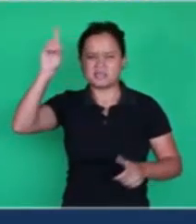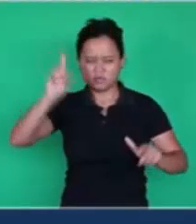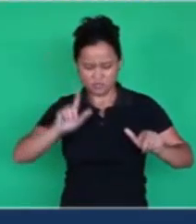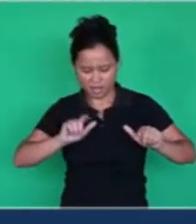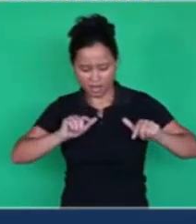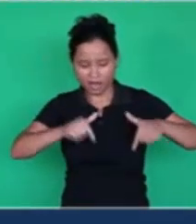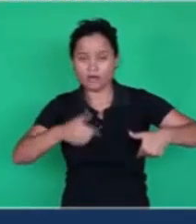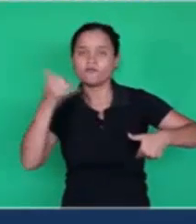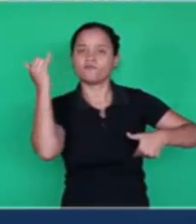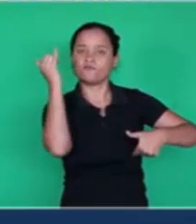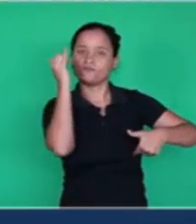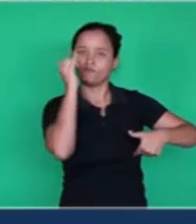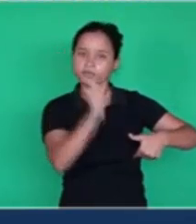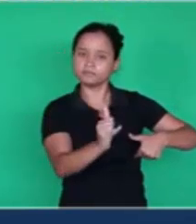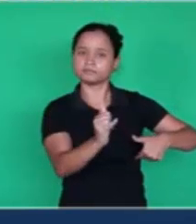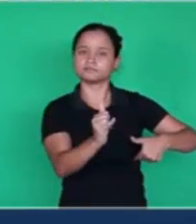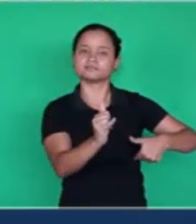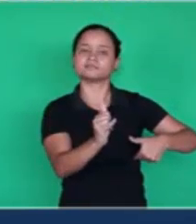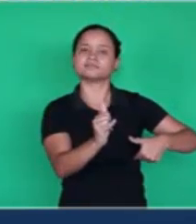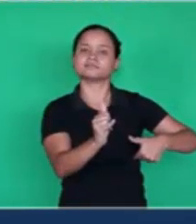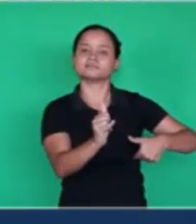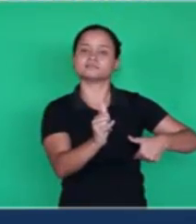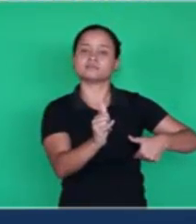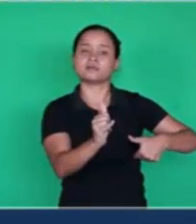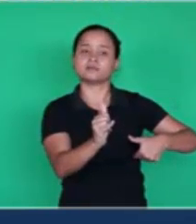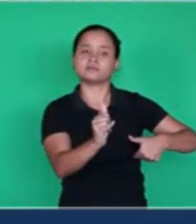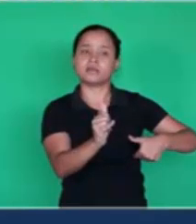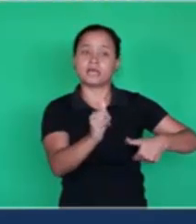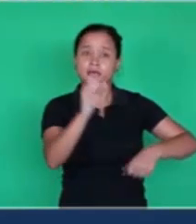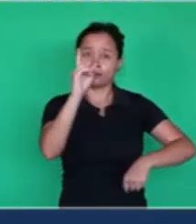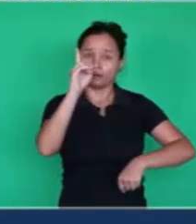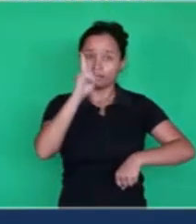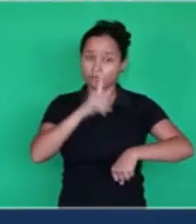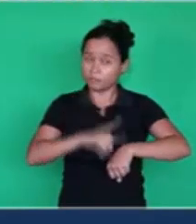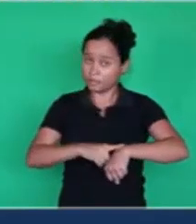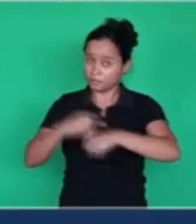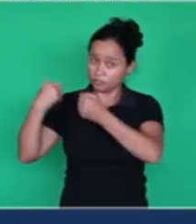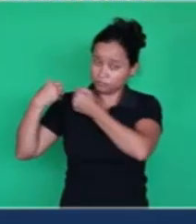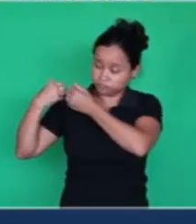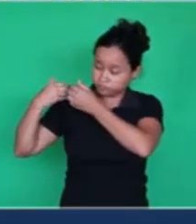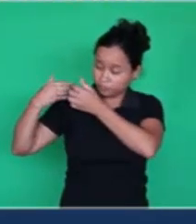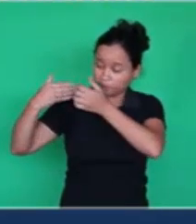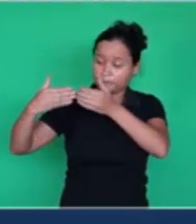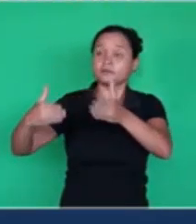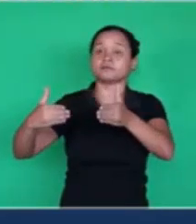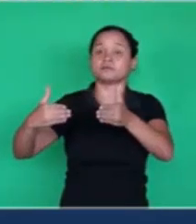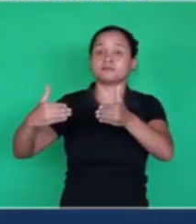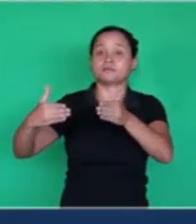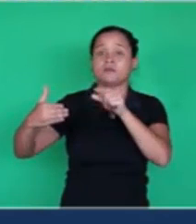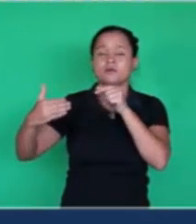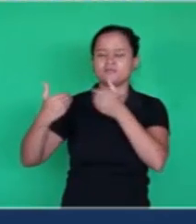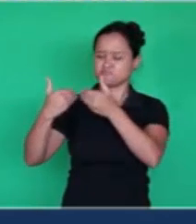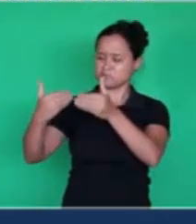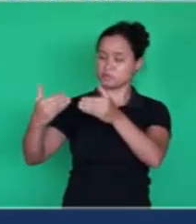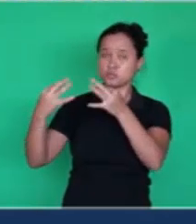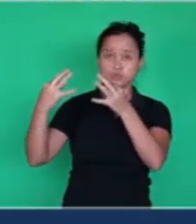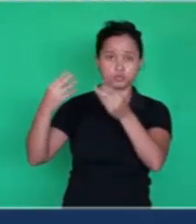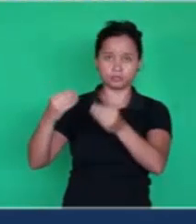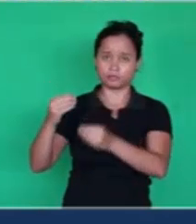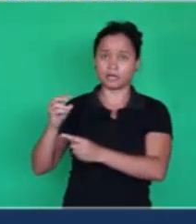So God operates by speaking and speaks by operating. So in the beginning, in the beginning, there was everything. There was the word.